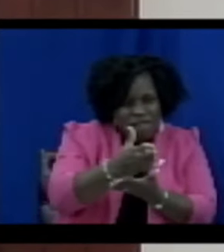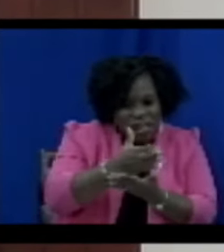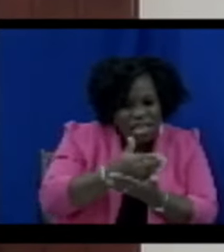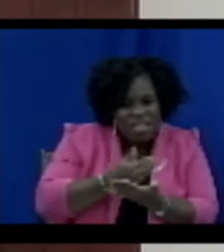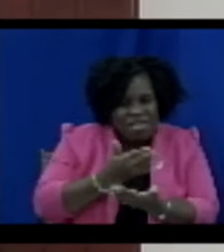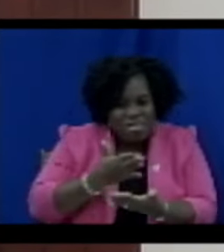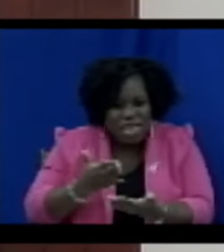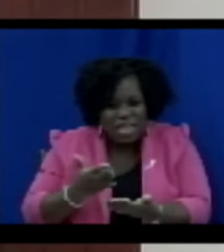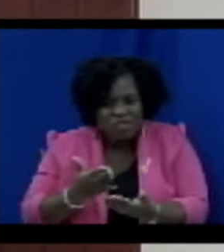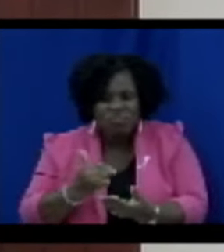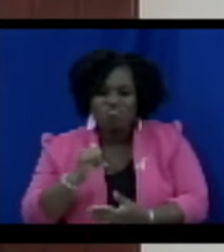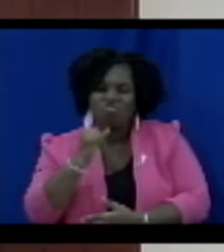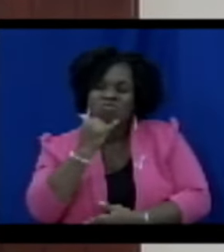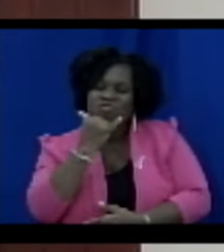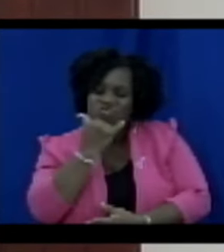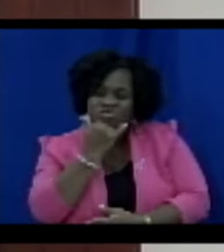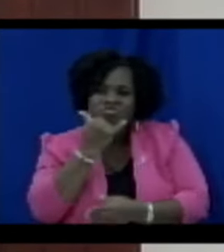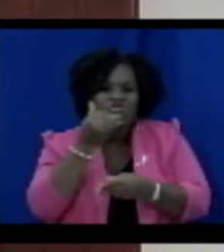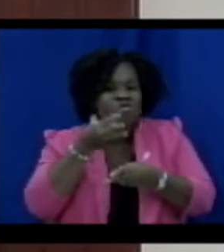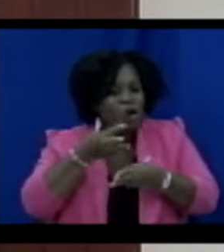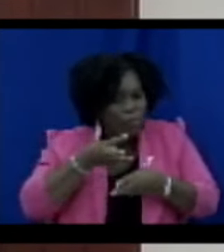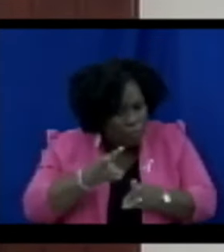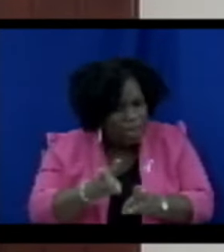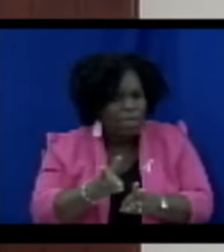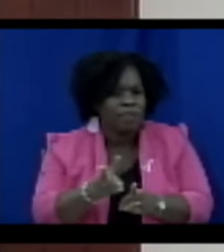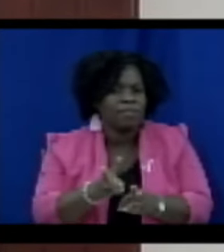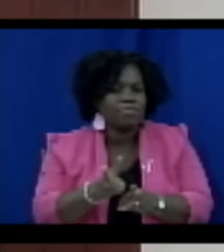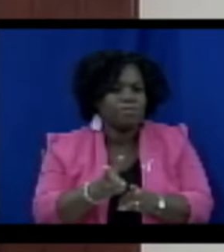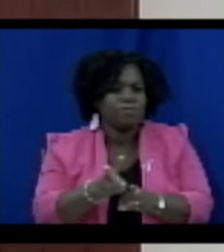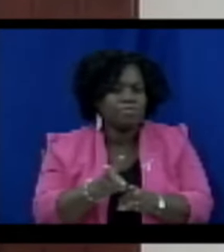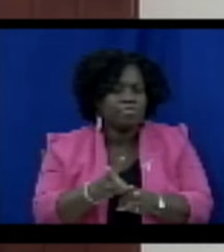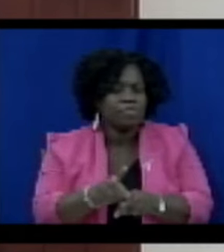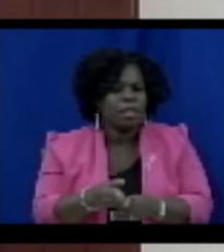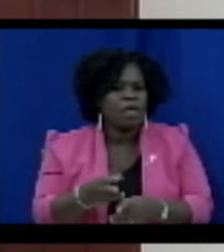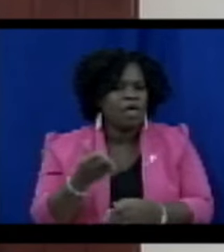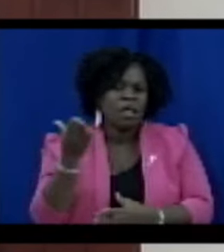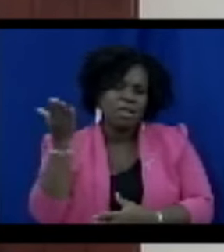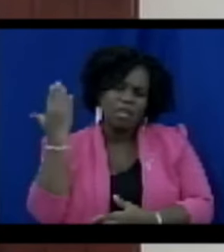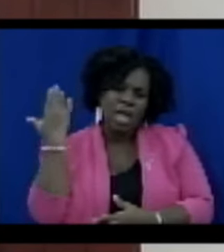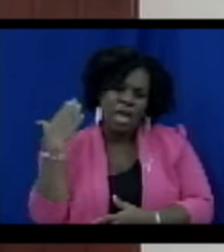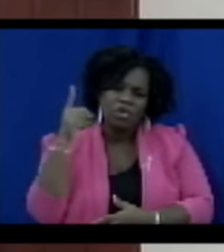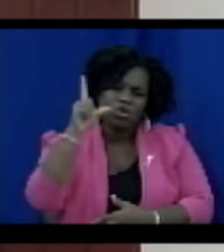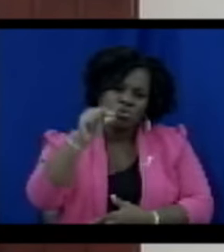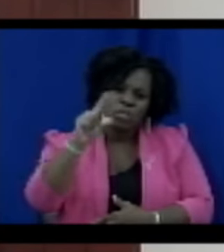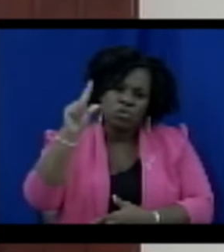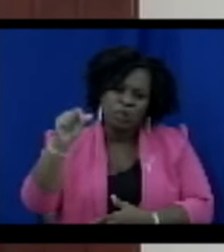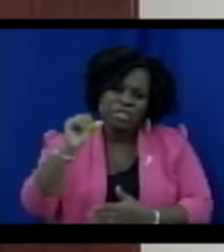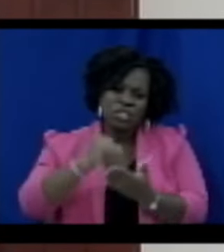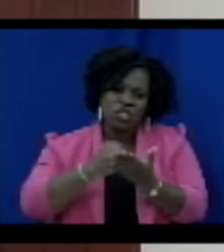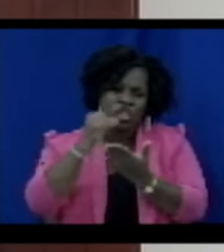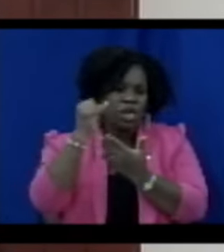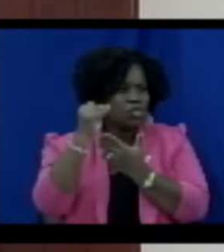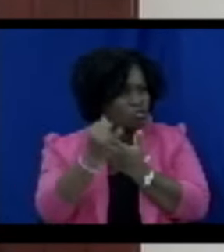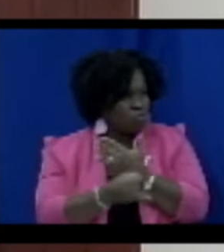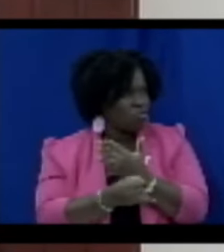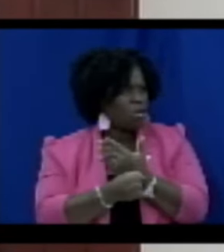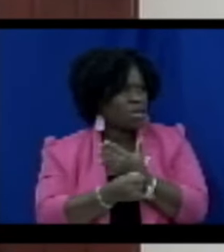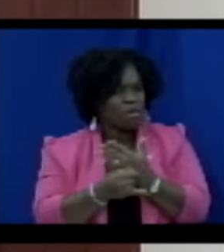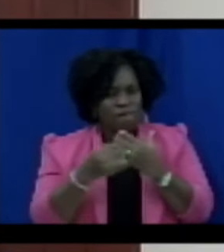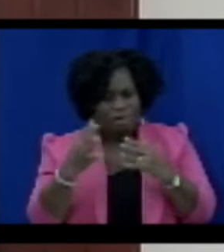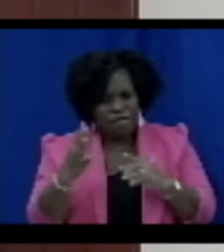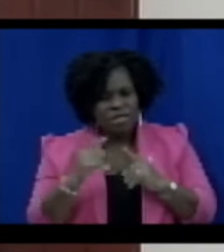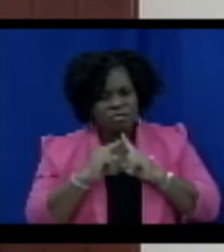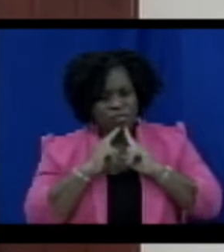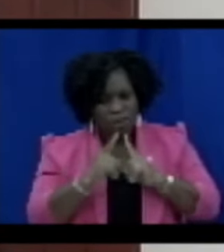Crime at Asset Recovery Act 2020 was passed in its National Assembly in January 2020 and published in June 2020.